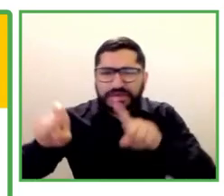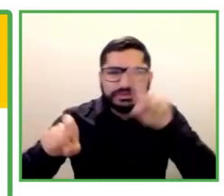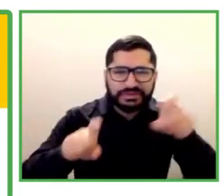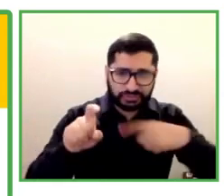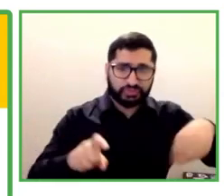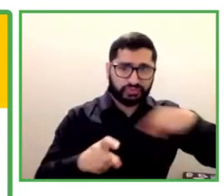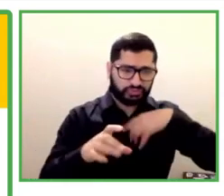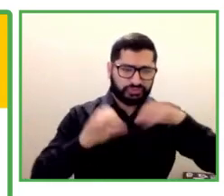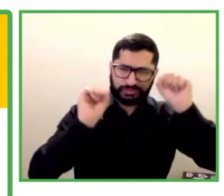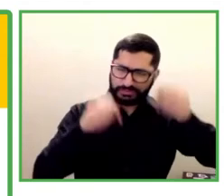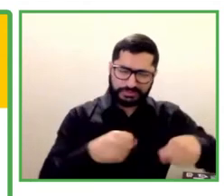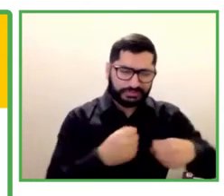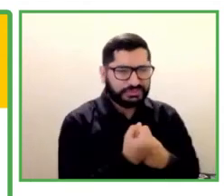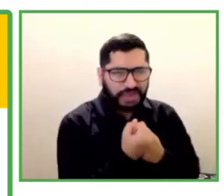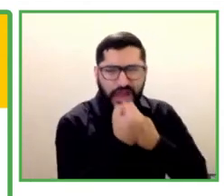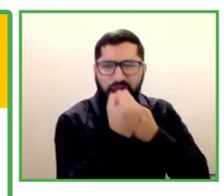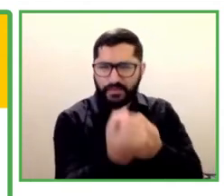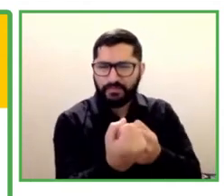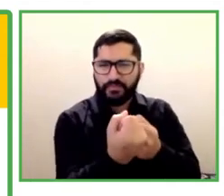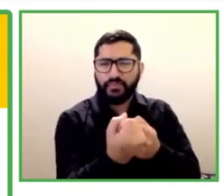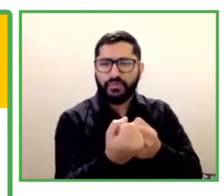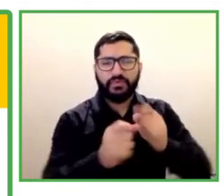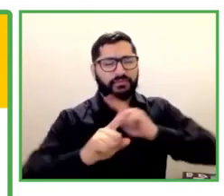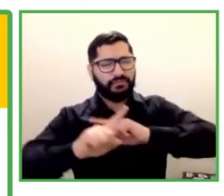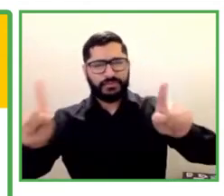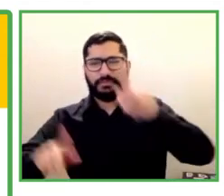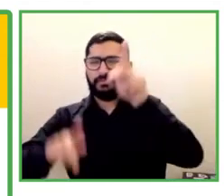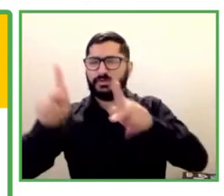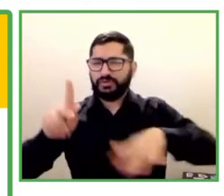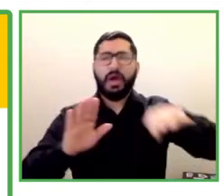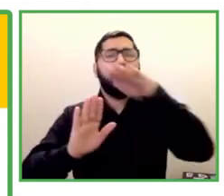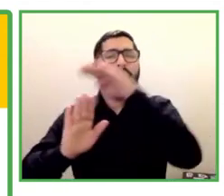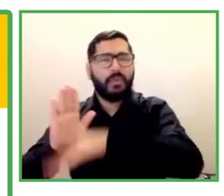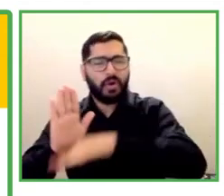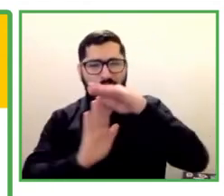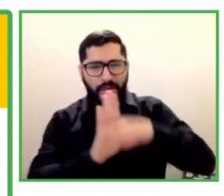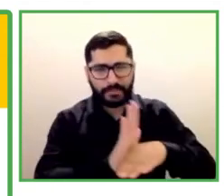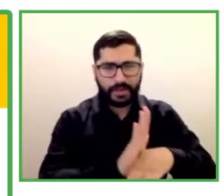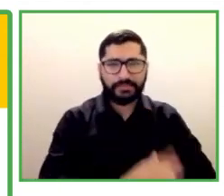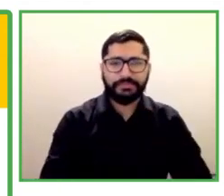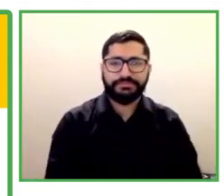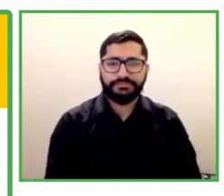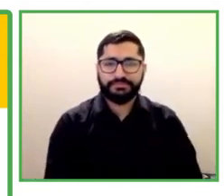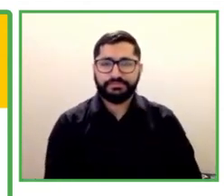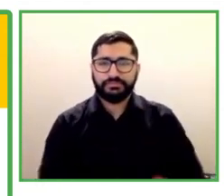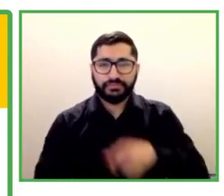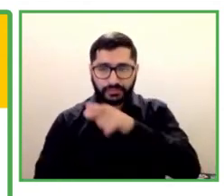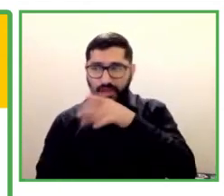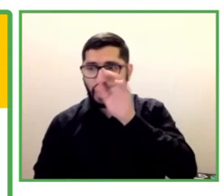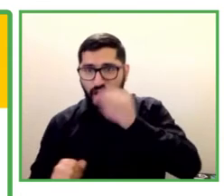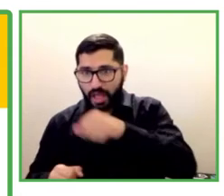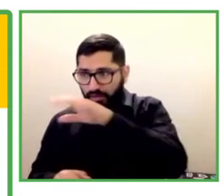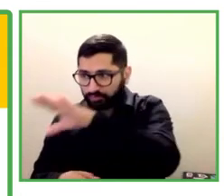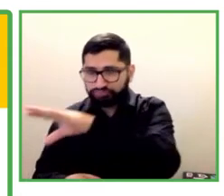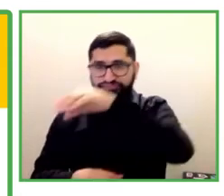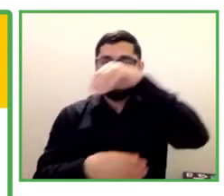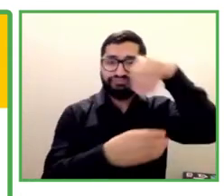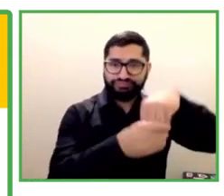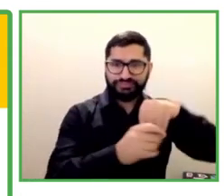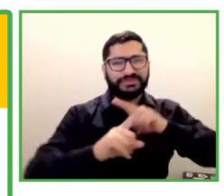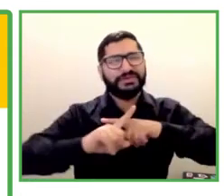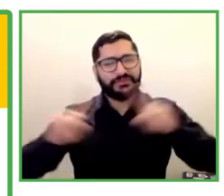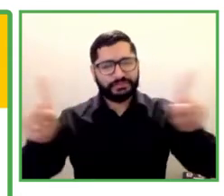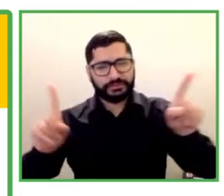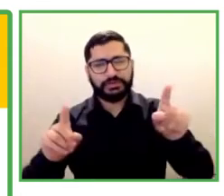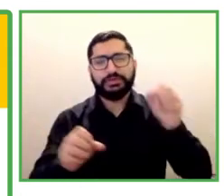times and finds that all his friends are losing their job. In fact, to just update you, on